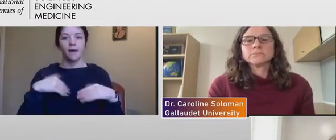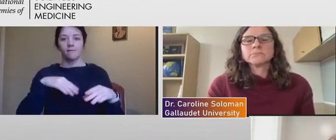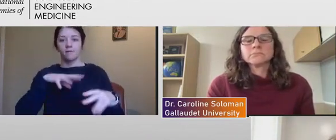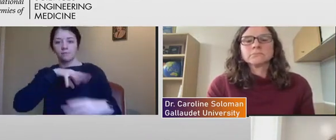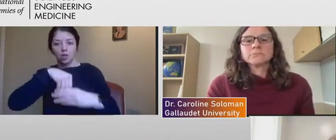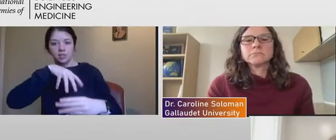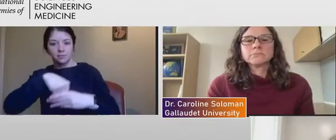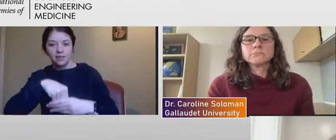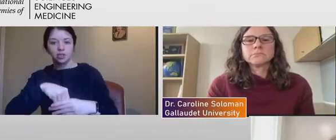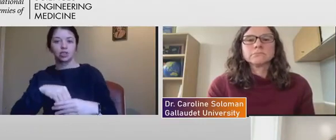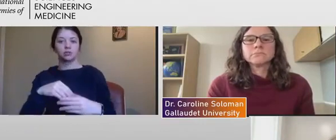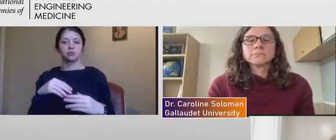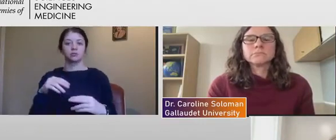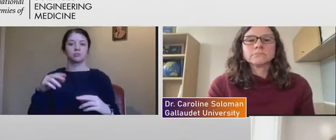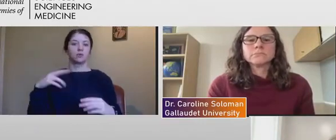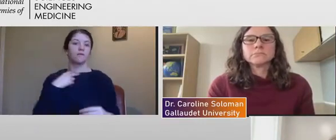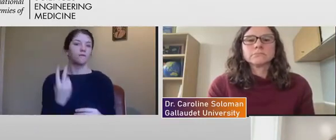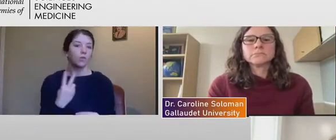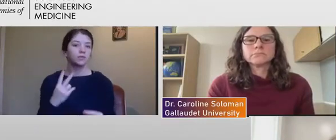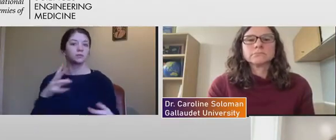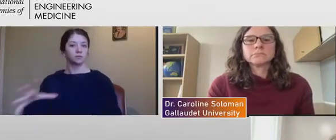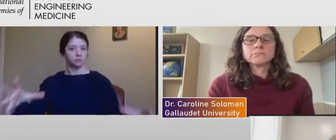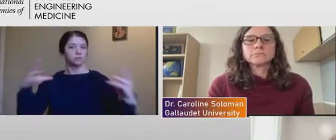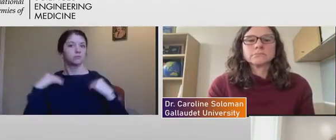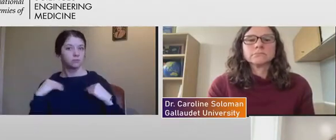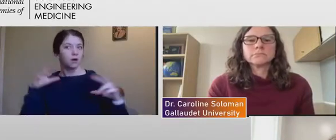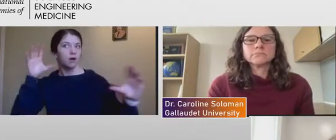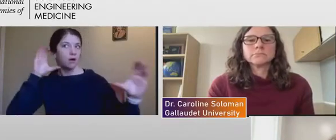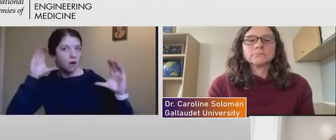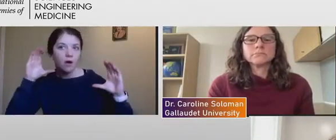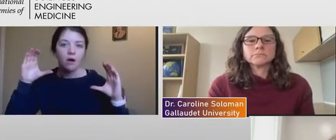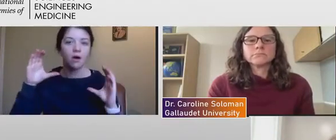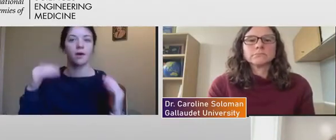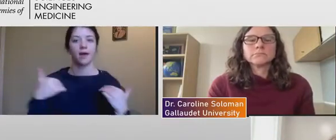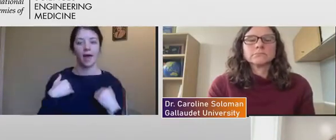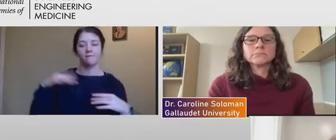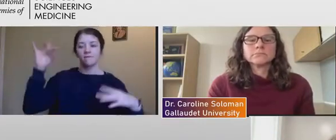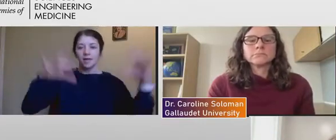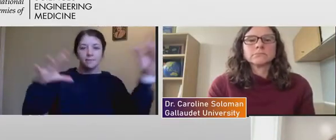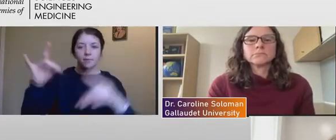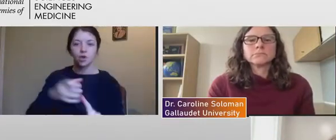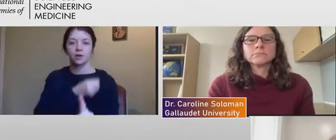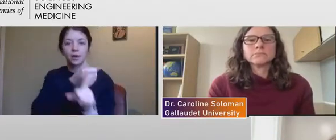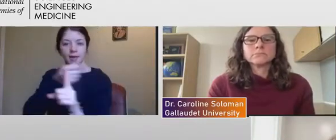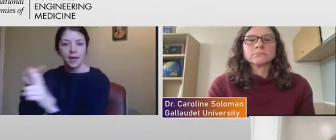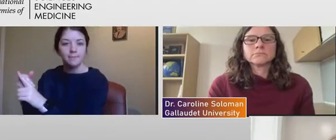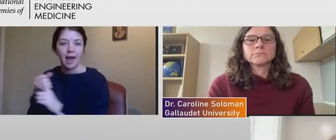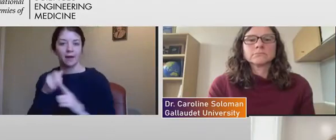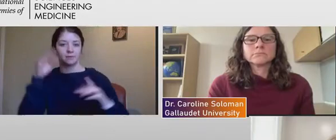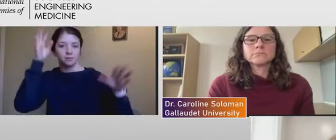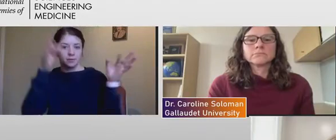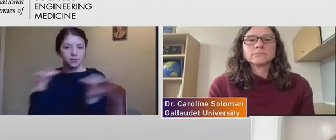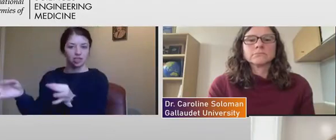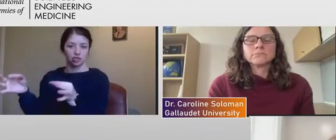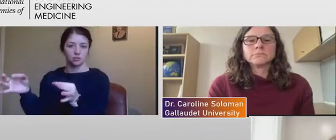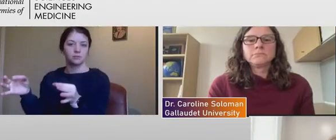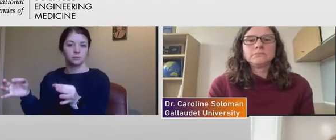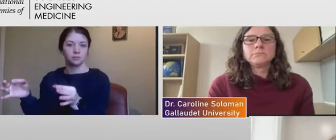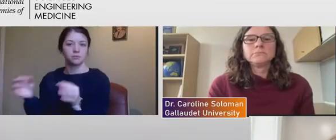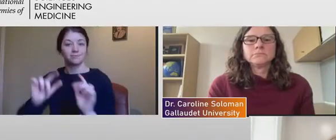Our voices are heard, and we have input and impact in decisions that are being made.